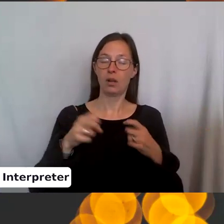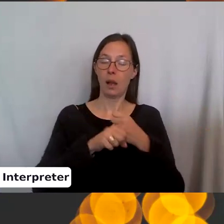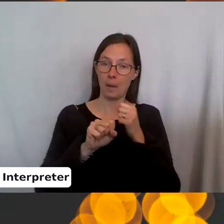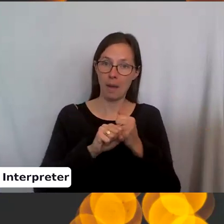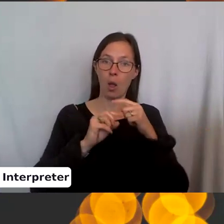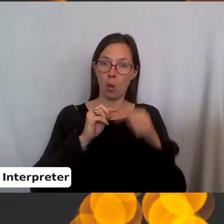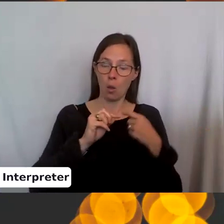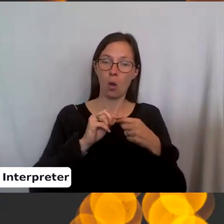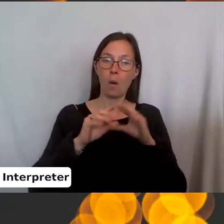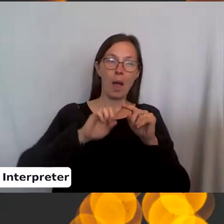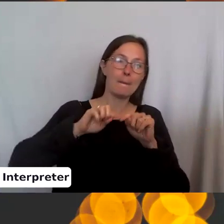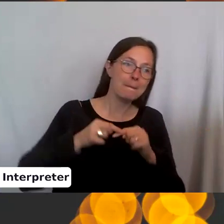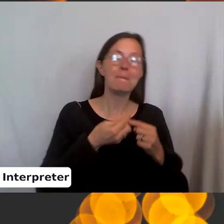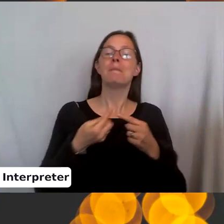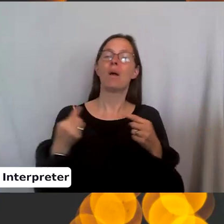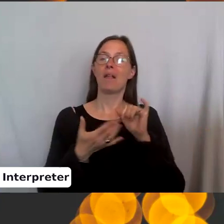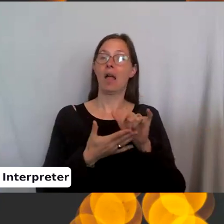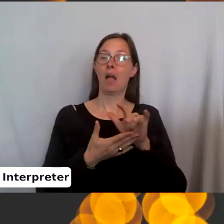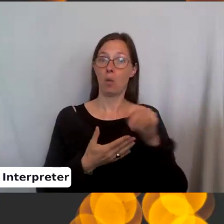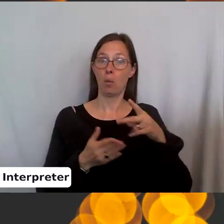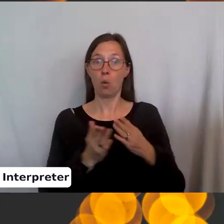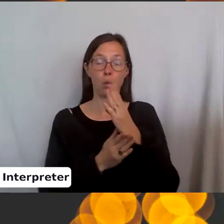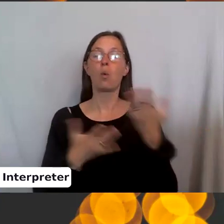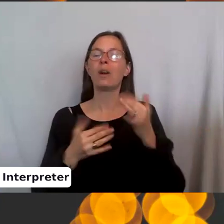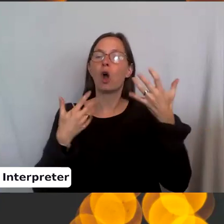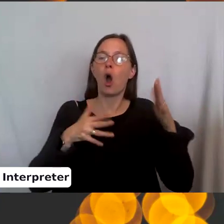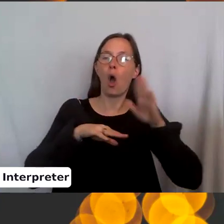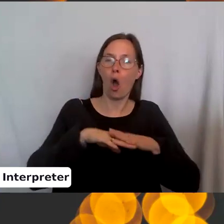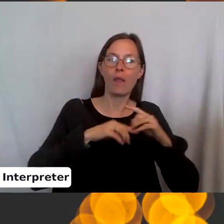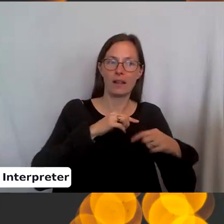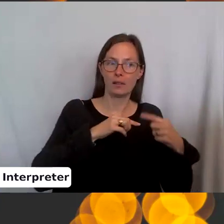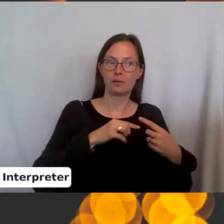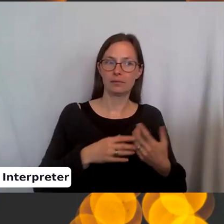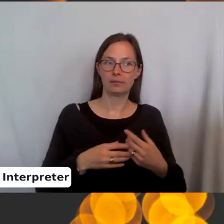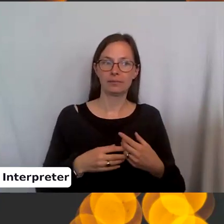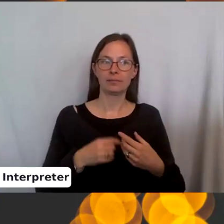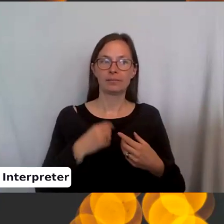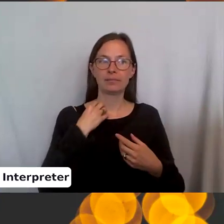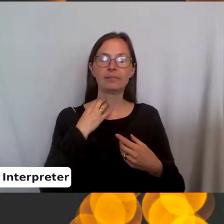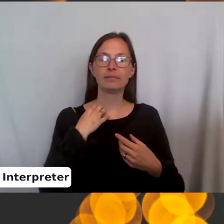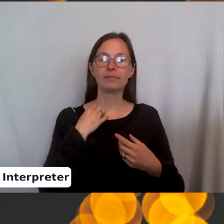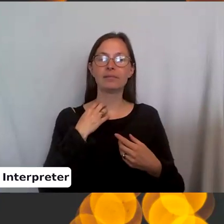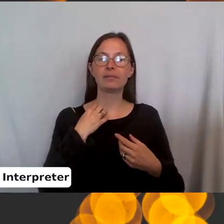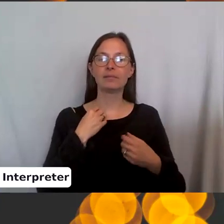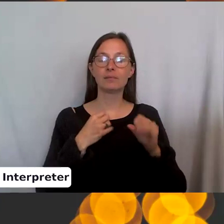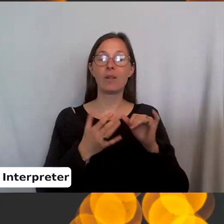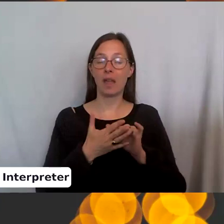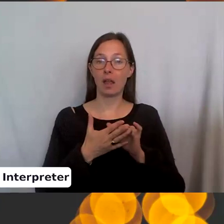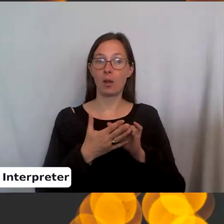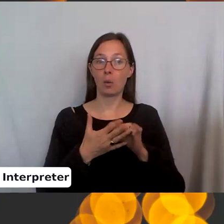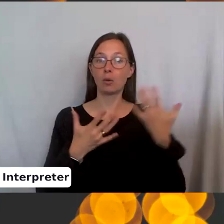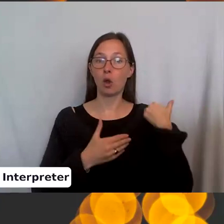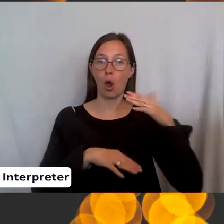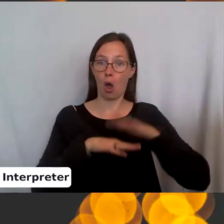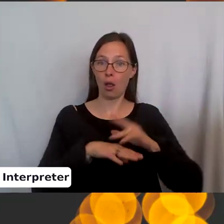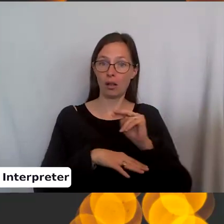and pull it through the loop that's on the needle already. And then just pulling that off. So this loop here was the one that was on the needle before,